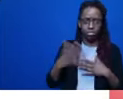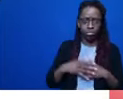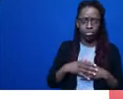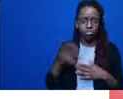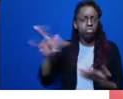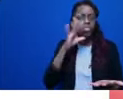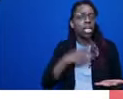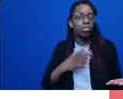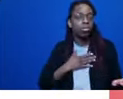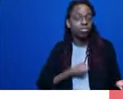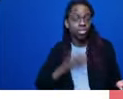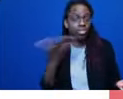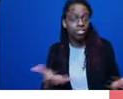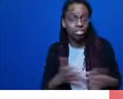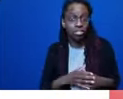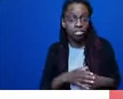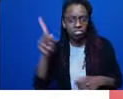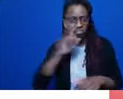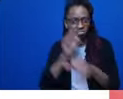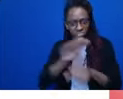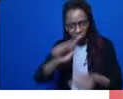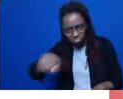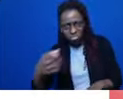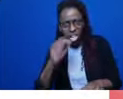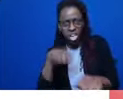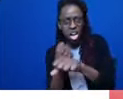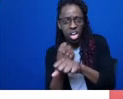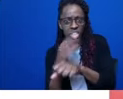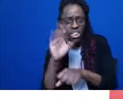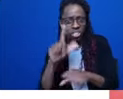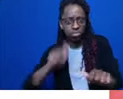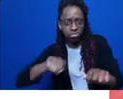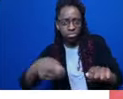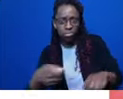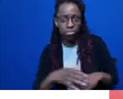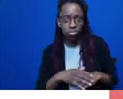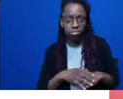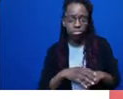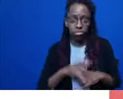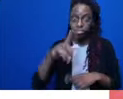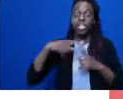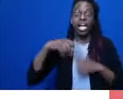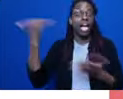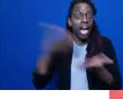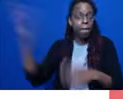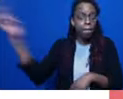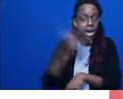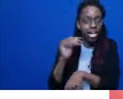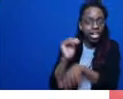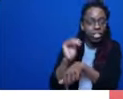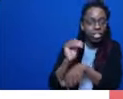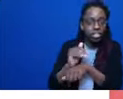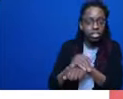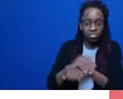But he returned in the evening. Where did this moon come from? From the nights of Baghdad. And the